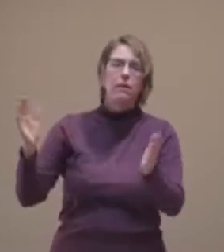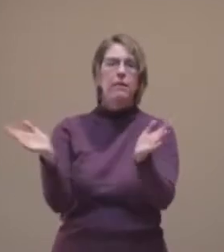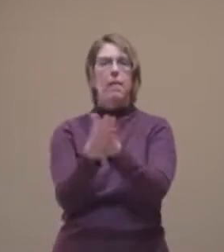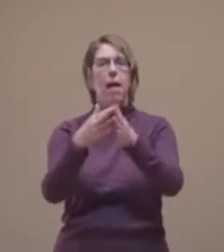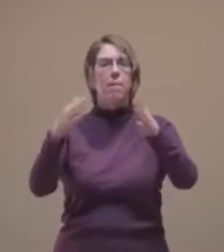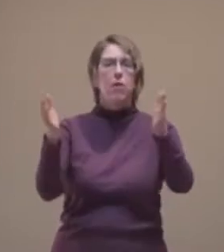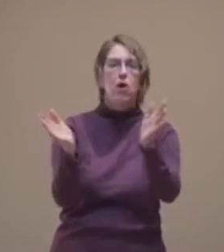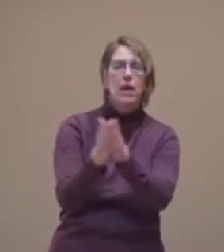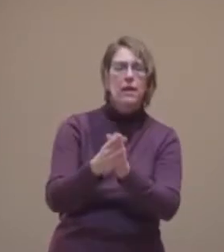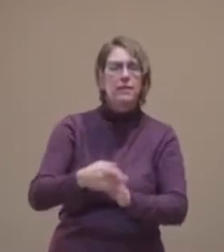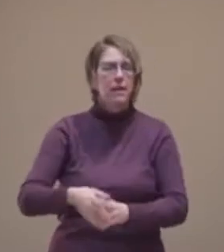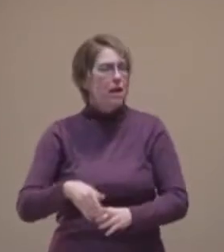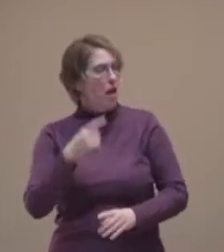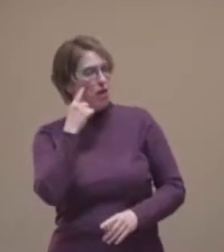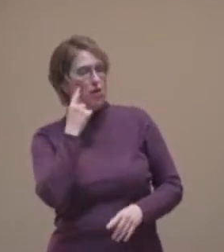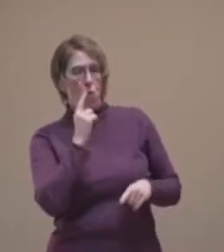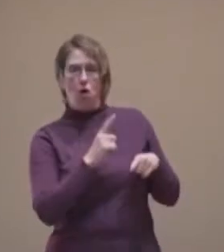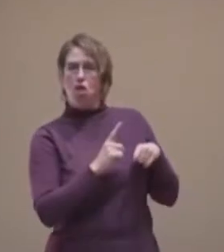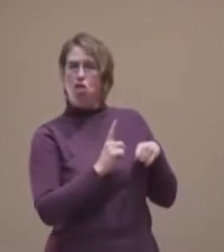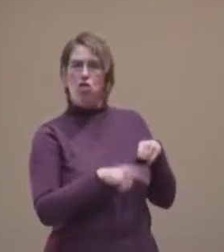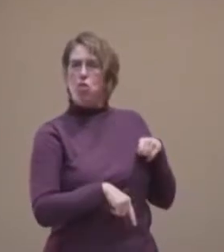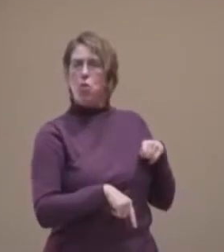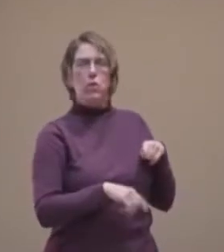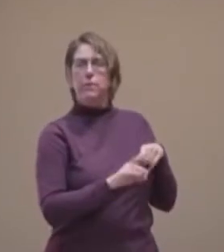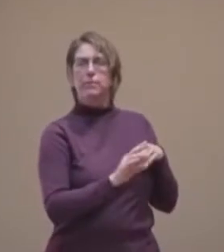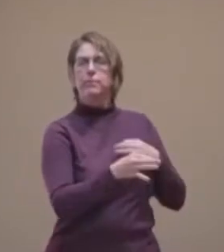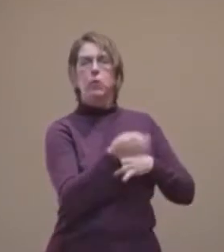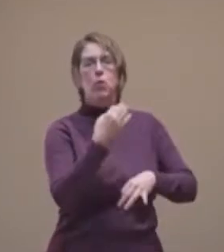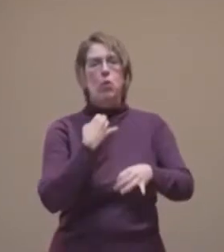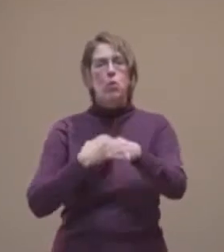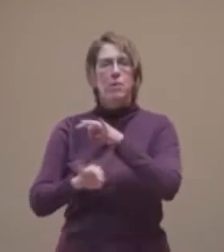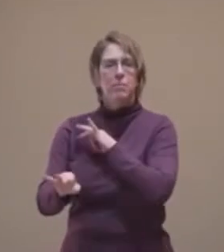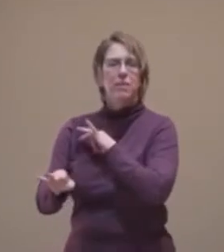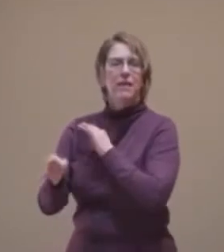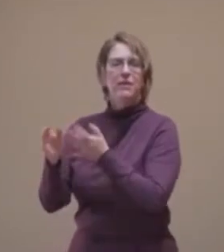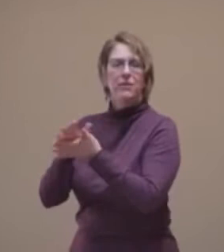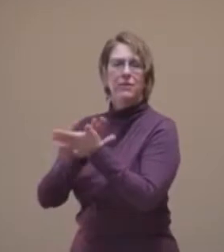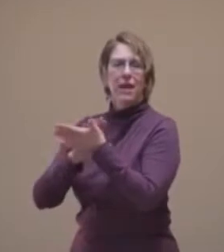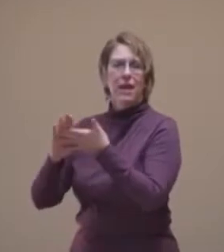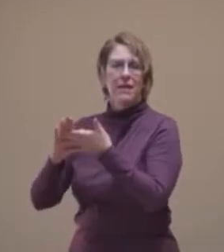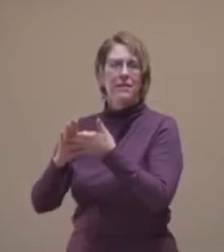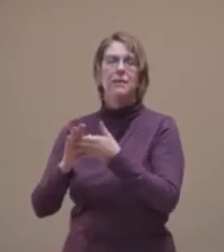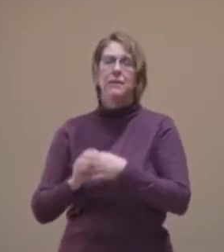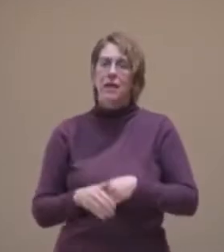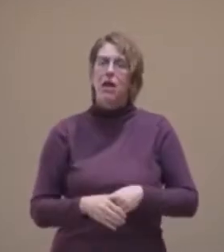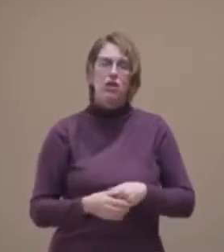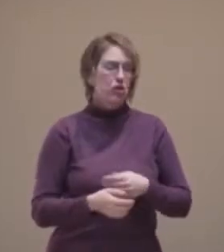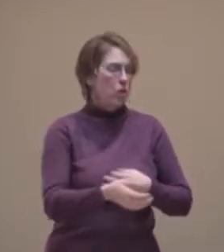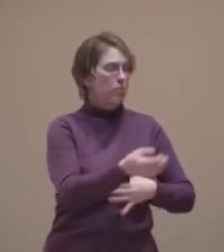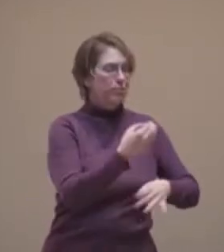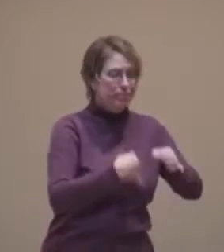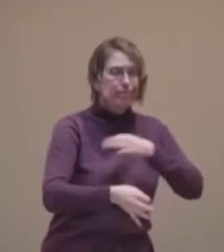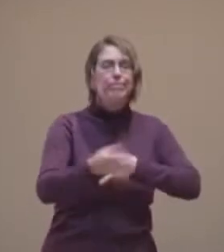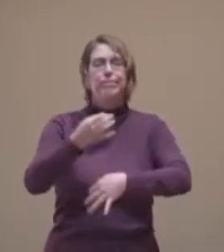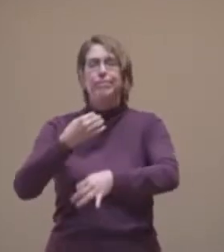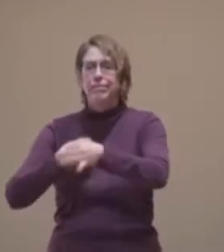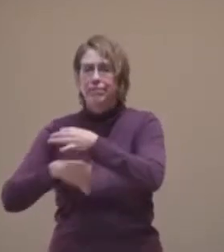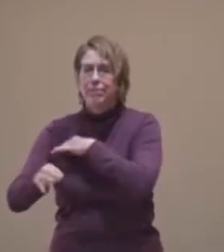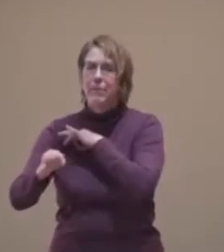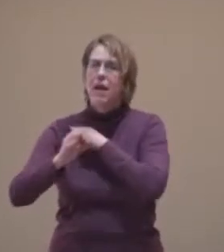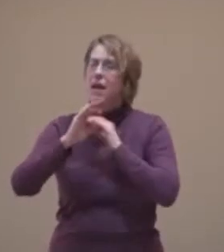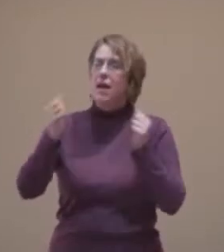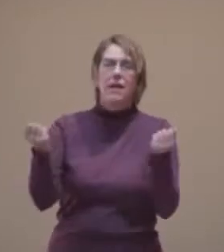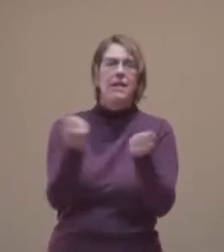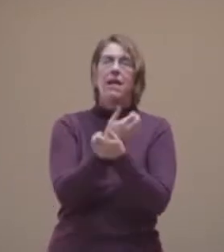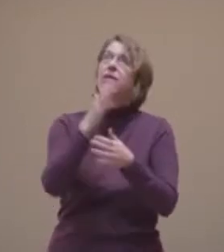Instead of the thorn shall come up the cypress. Instead of the briar shall come up the myrtle. And it shall be to the Lord